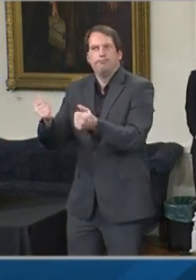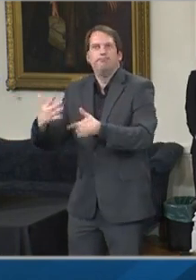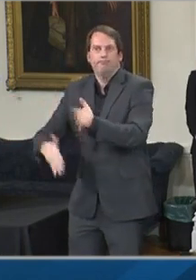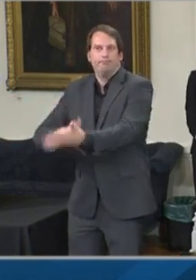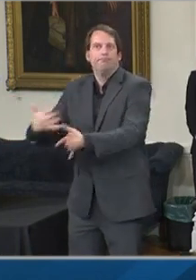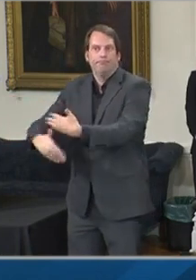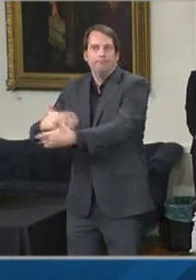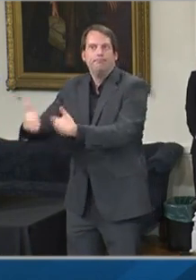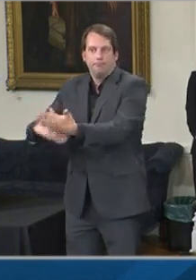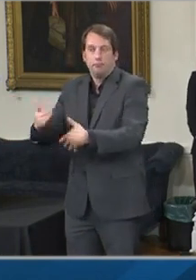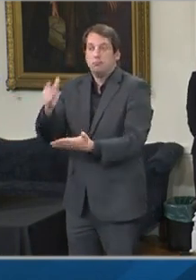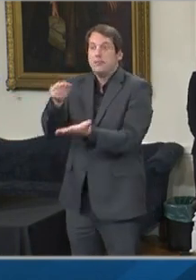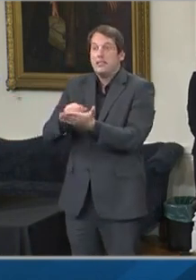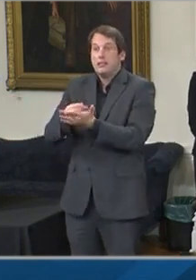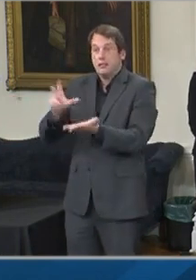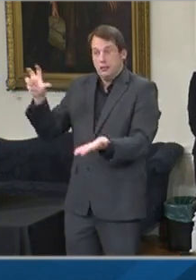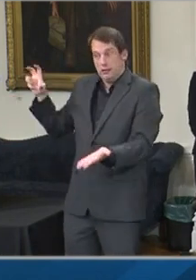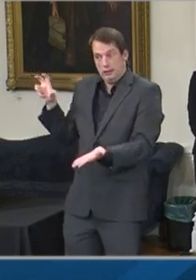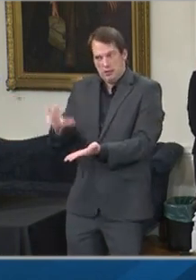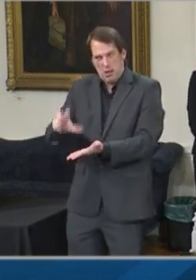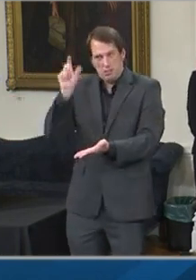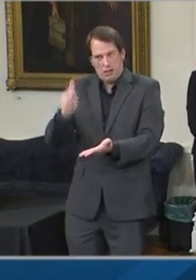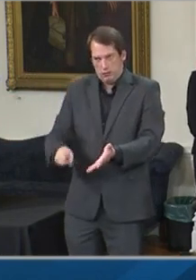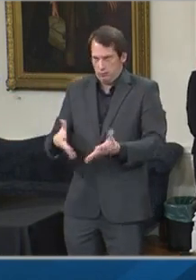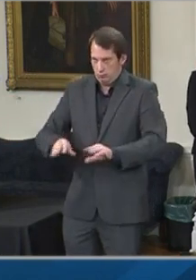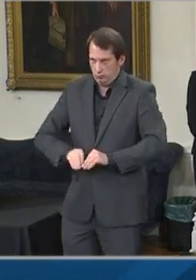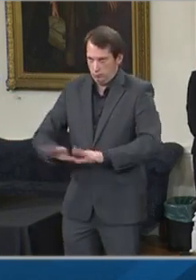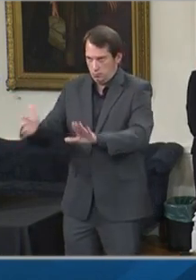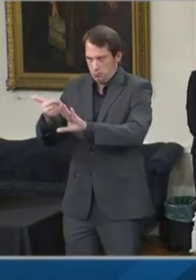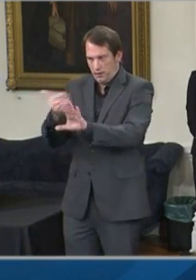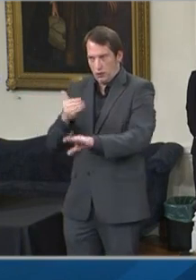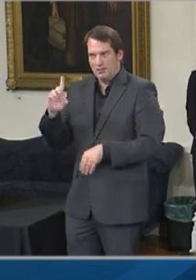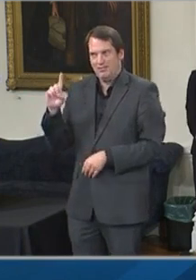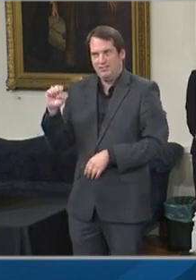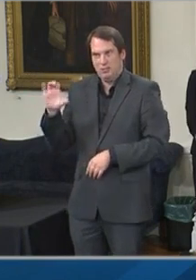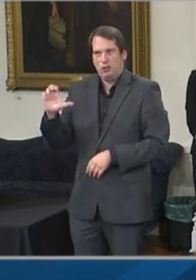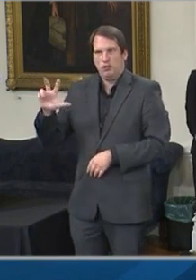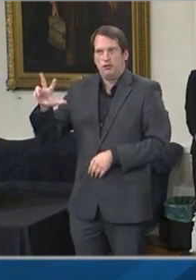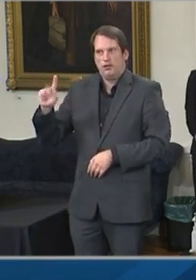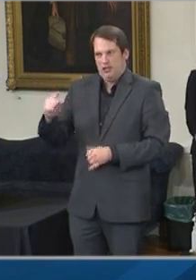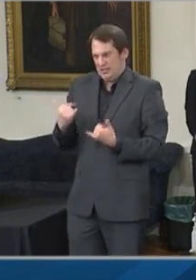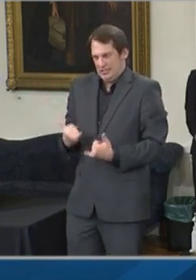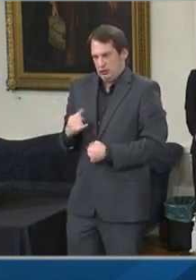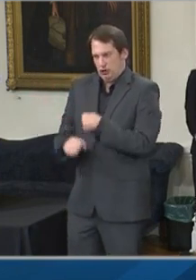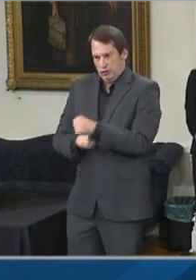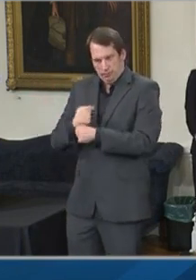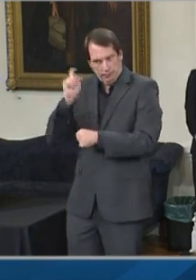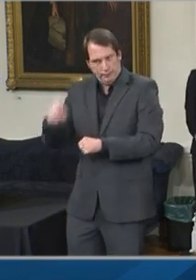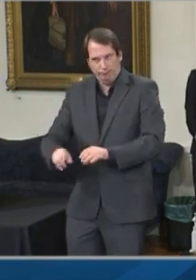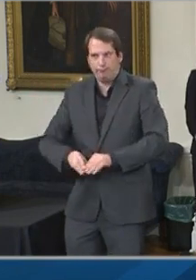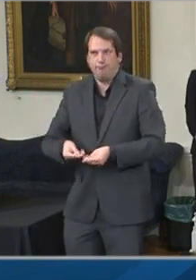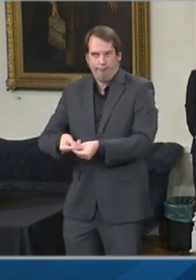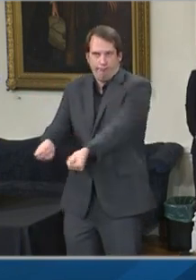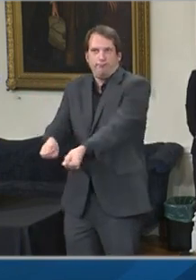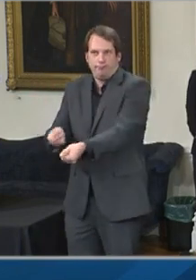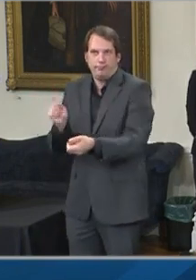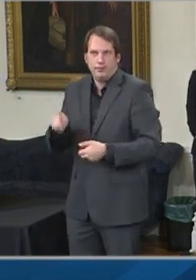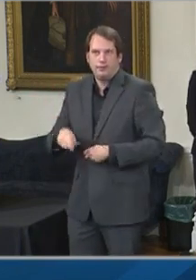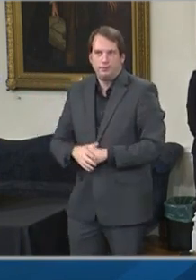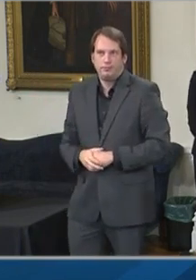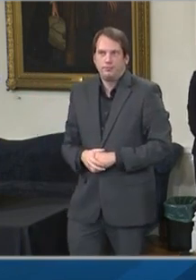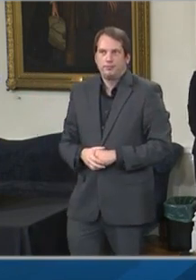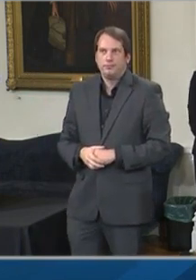later than December 31st of this year. We are also providing $20 million in additional